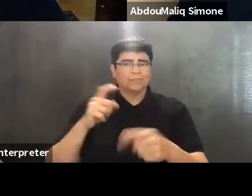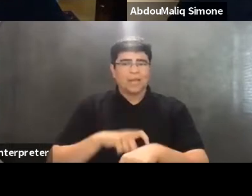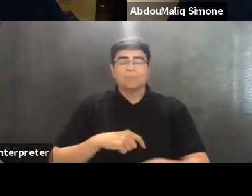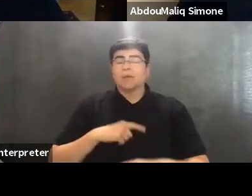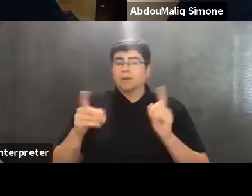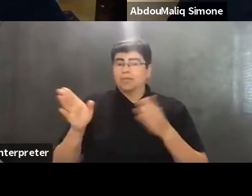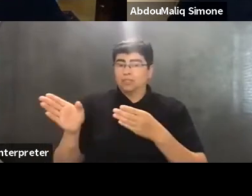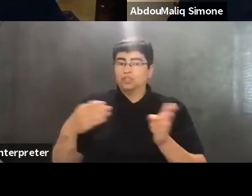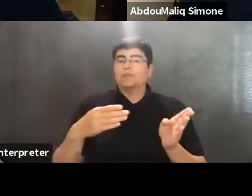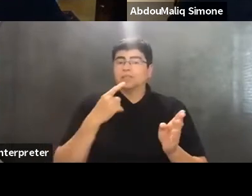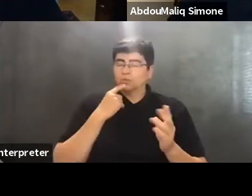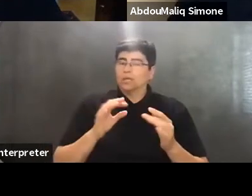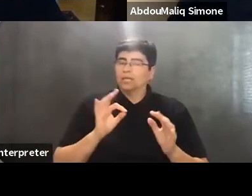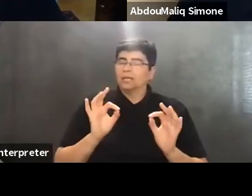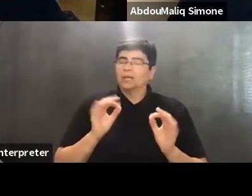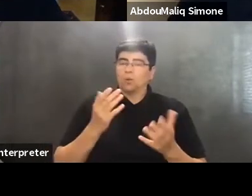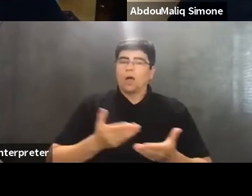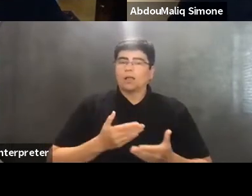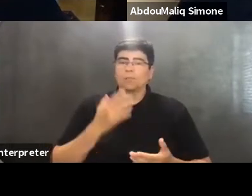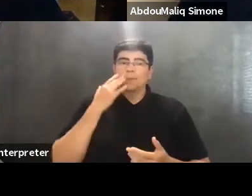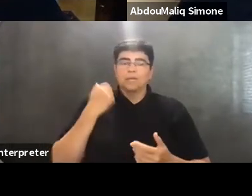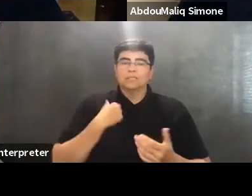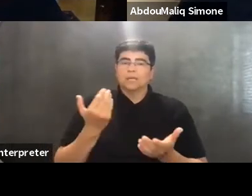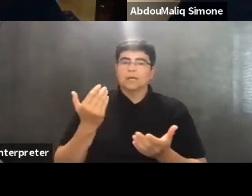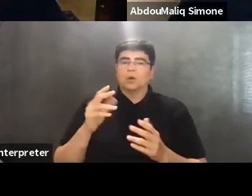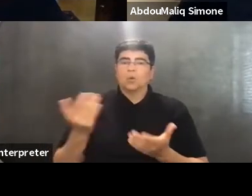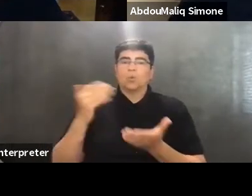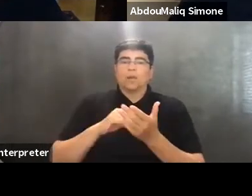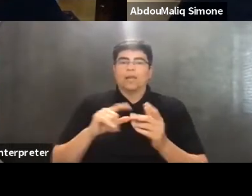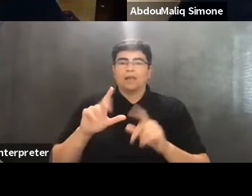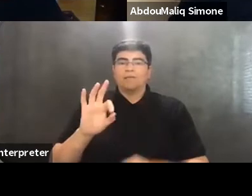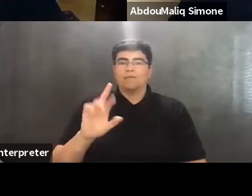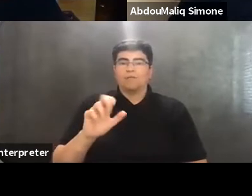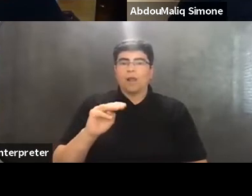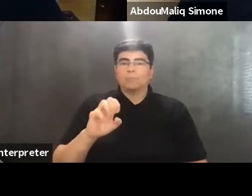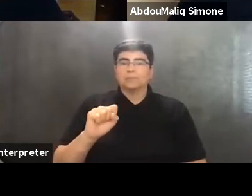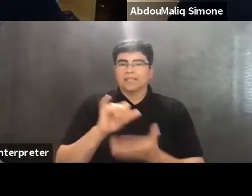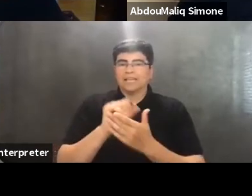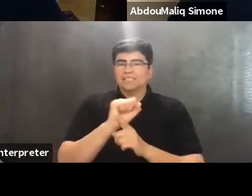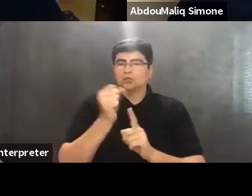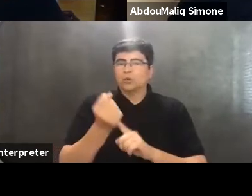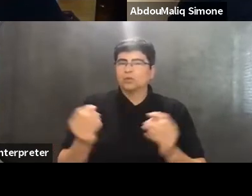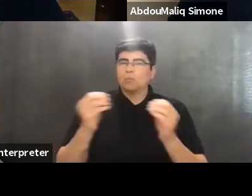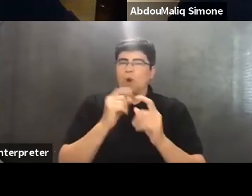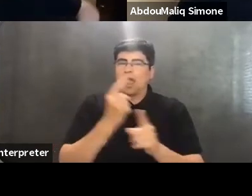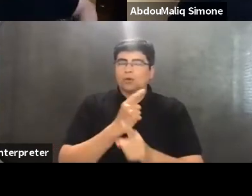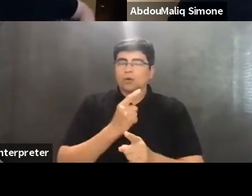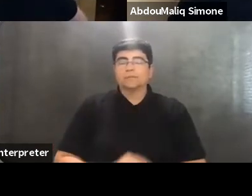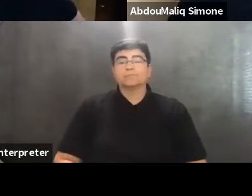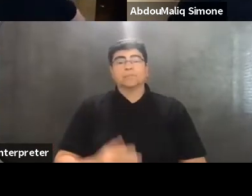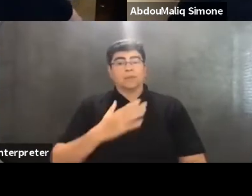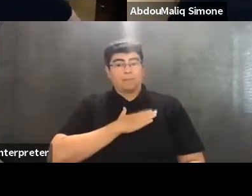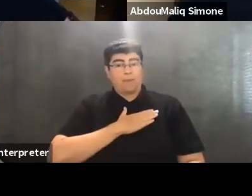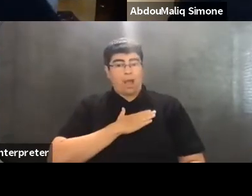welcome one, because it reframes the situation much more accurately. My worry